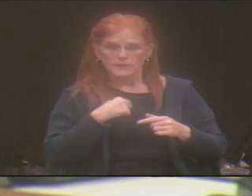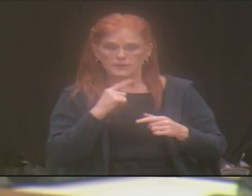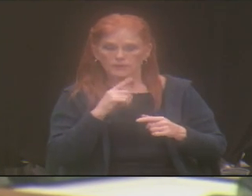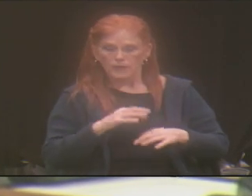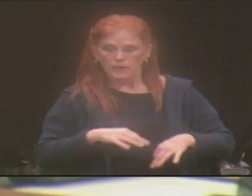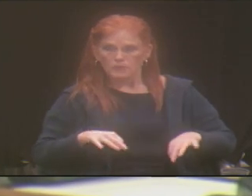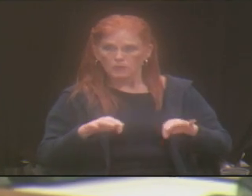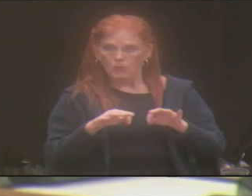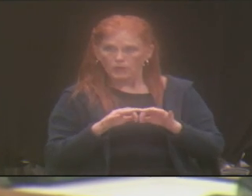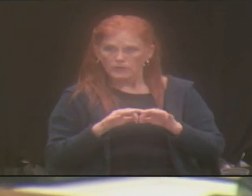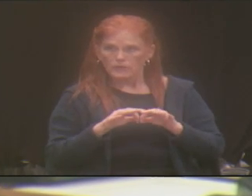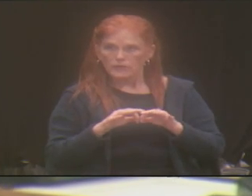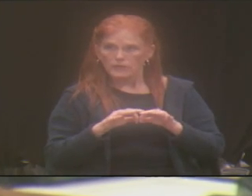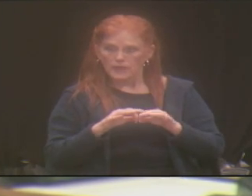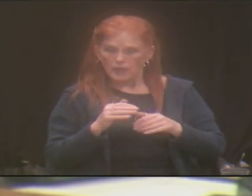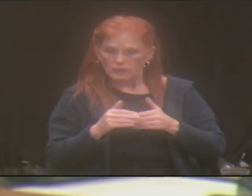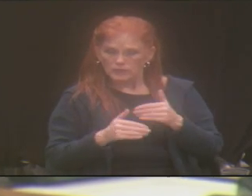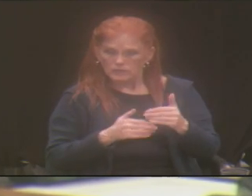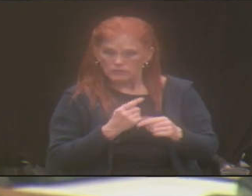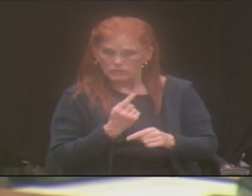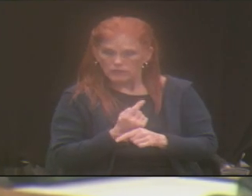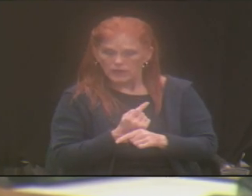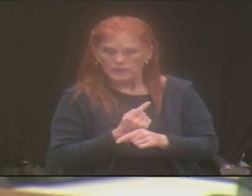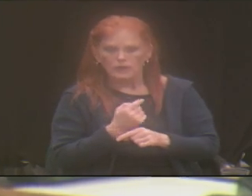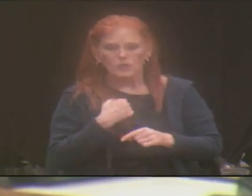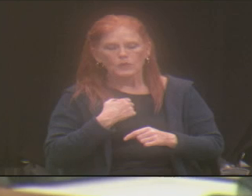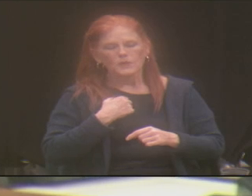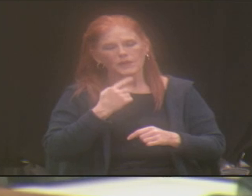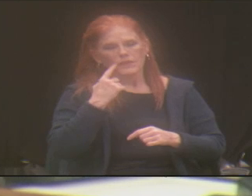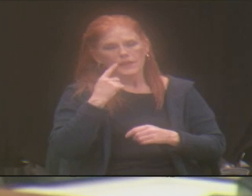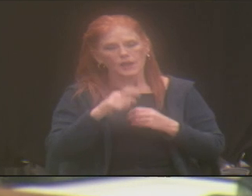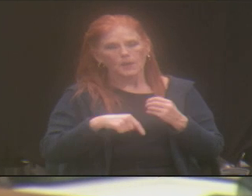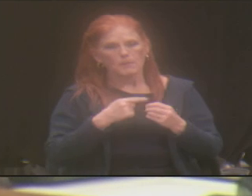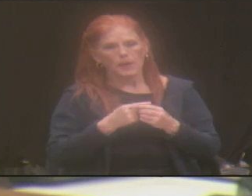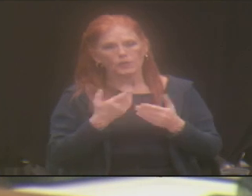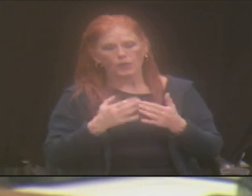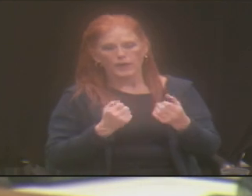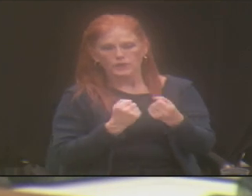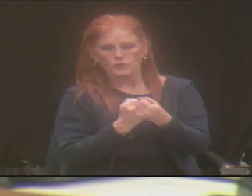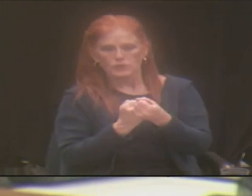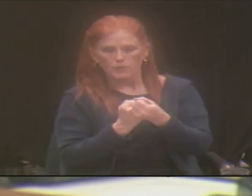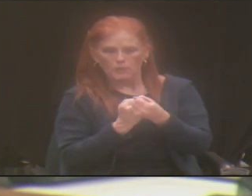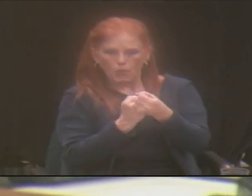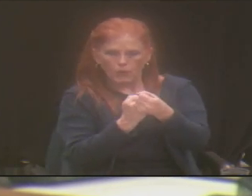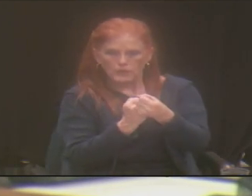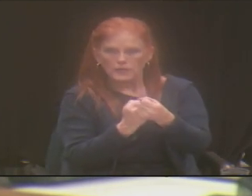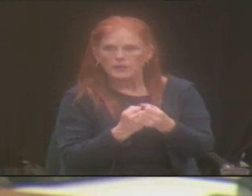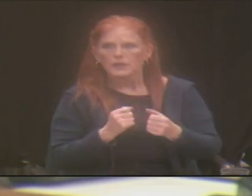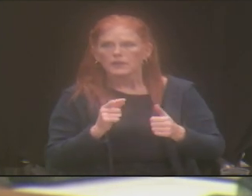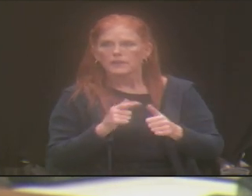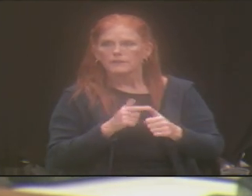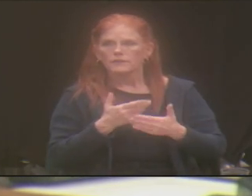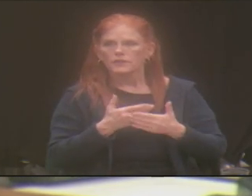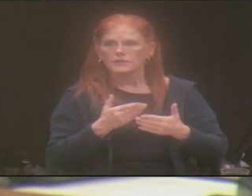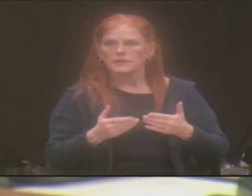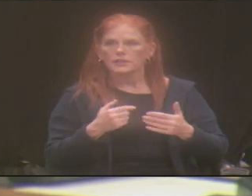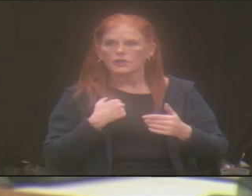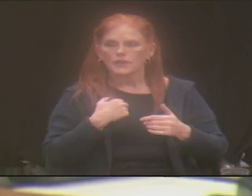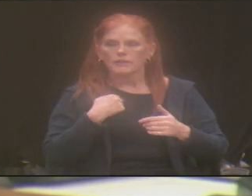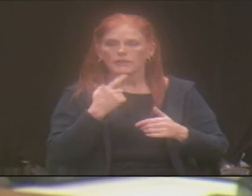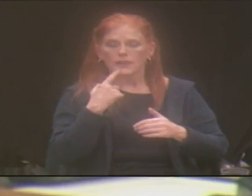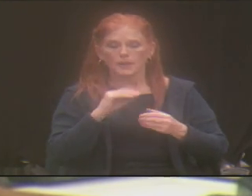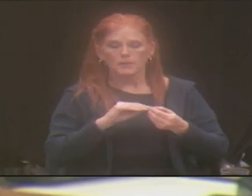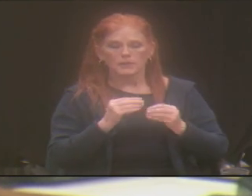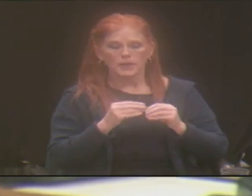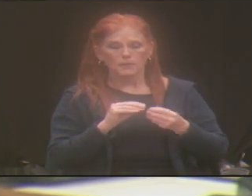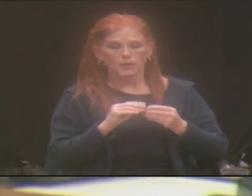is when we look at support structures, the first thing that you can look at is the divorce rates.